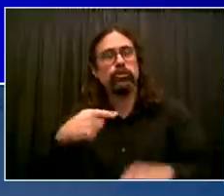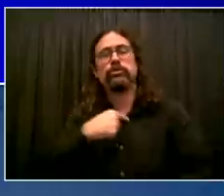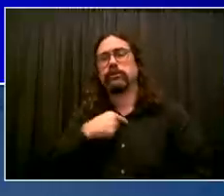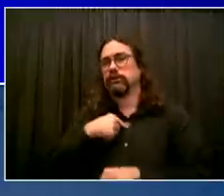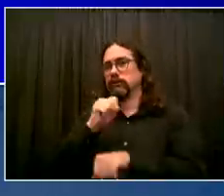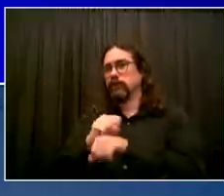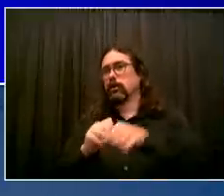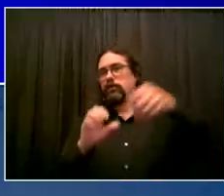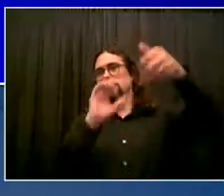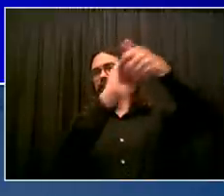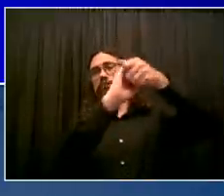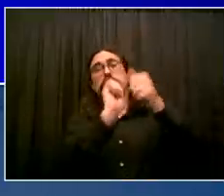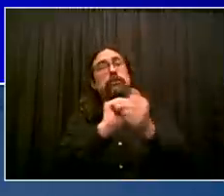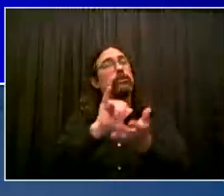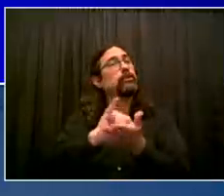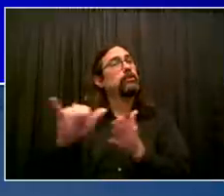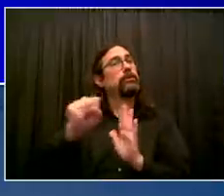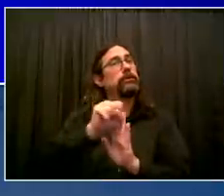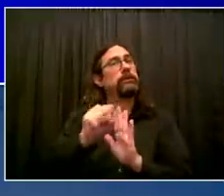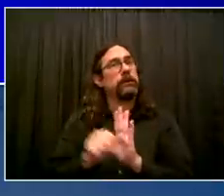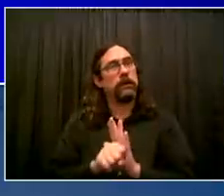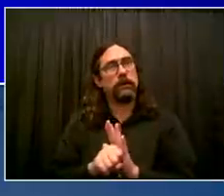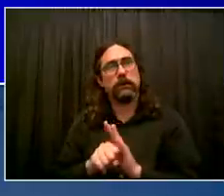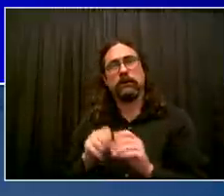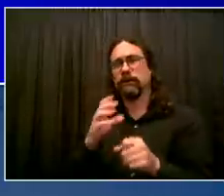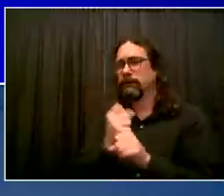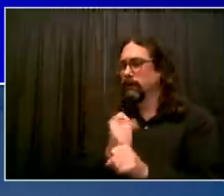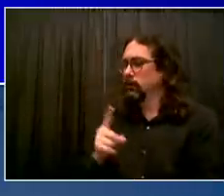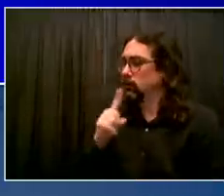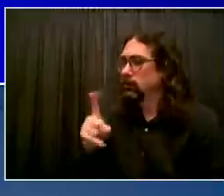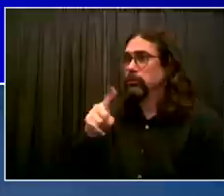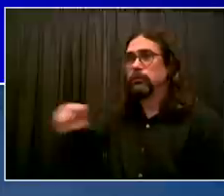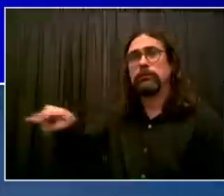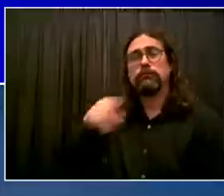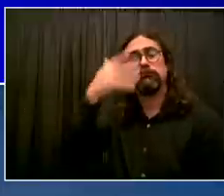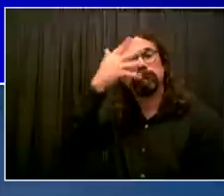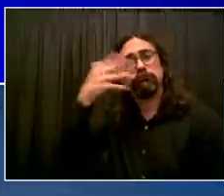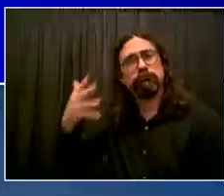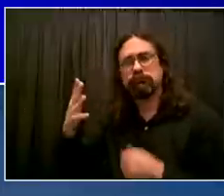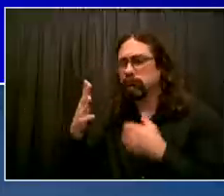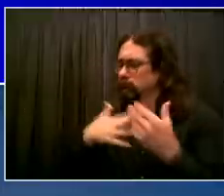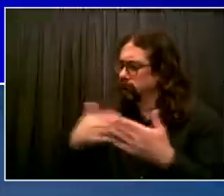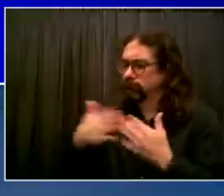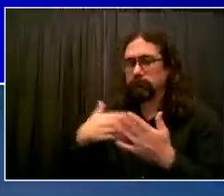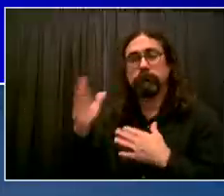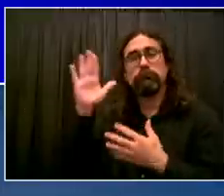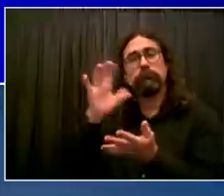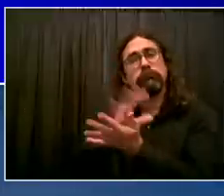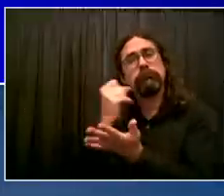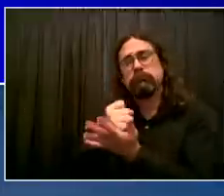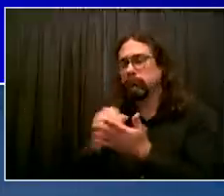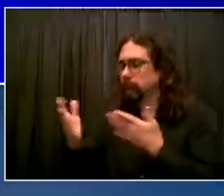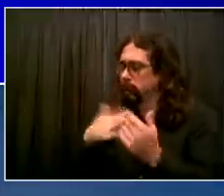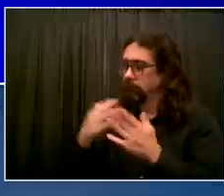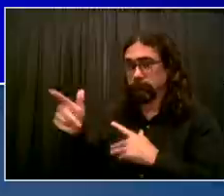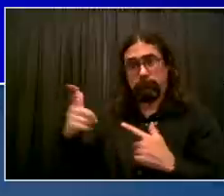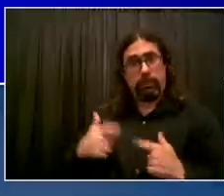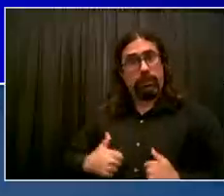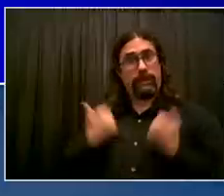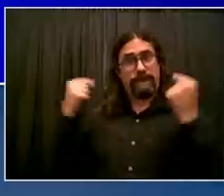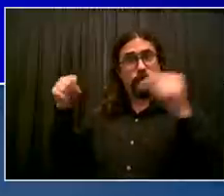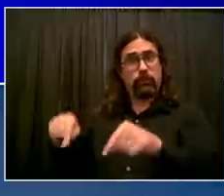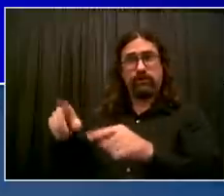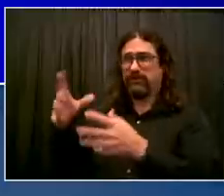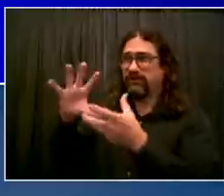New Yorkers affected by IDA. Governor's going to talk about this later on today. Our teams have been working closely. I want to thank Governor Hochul.